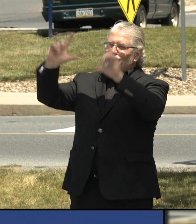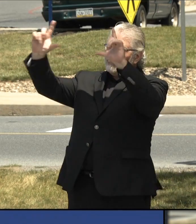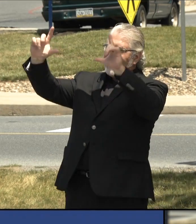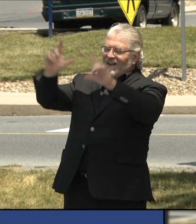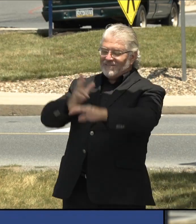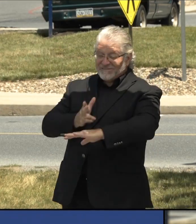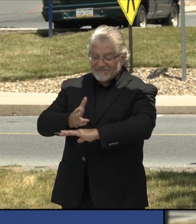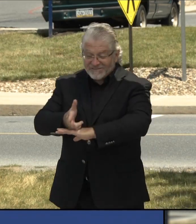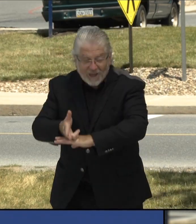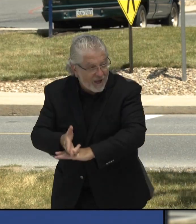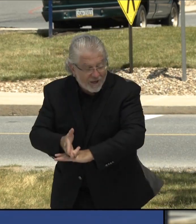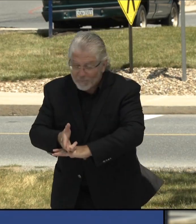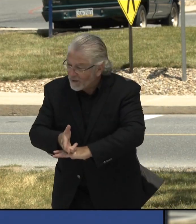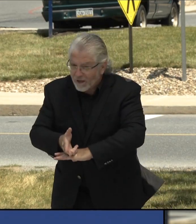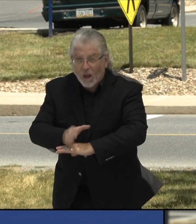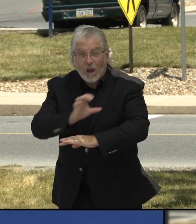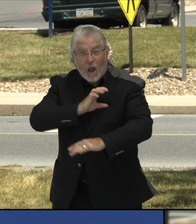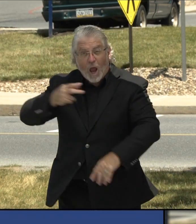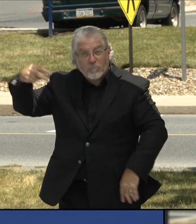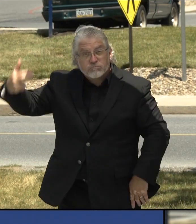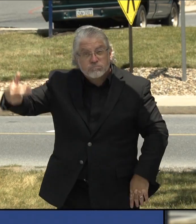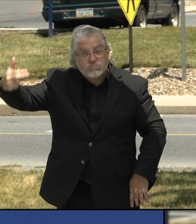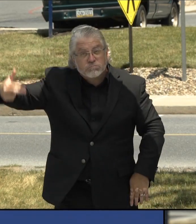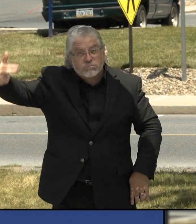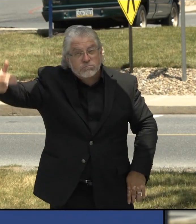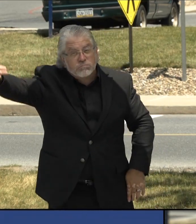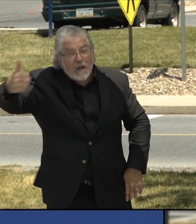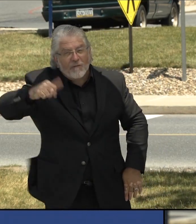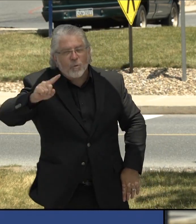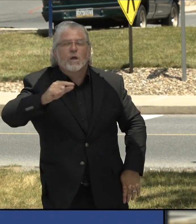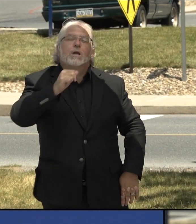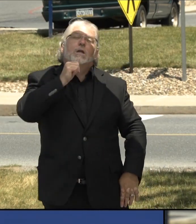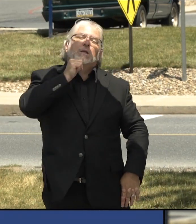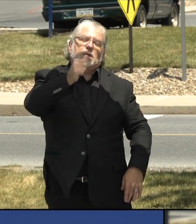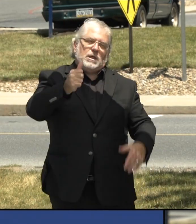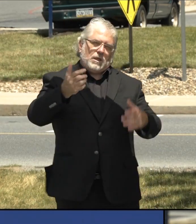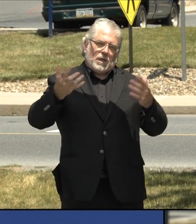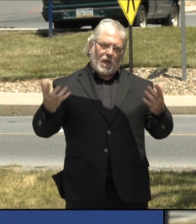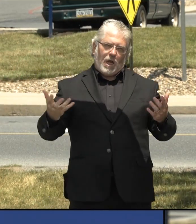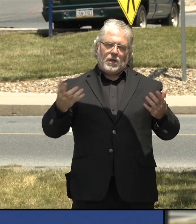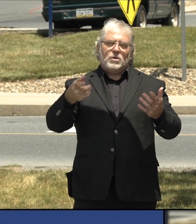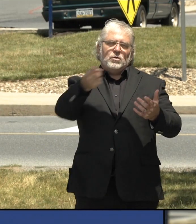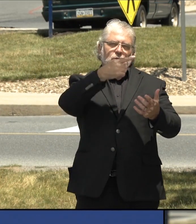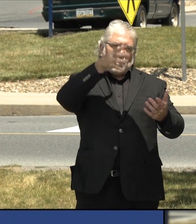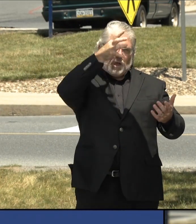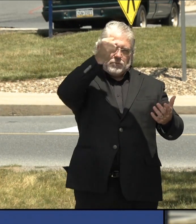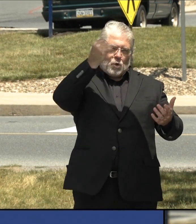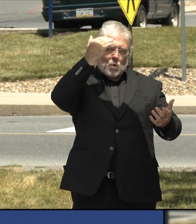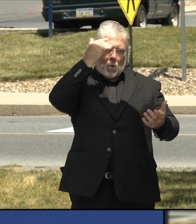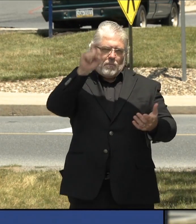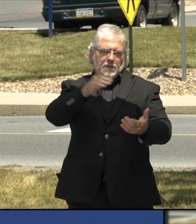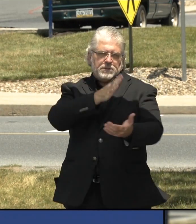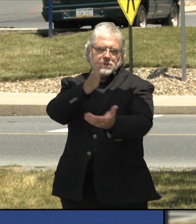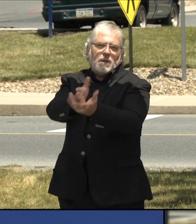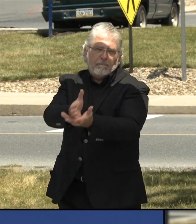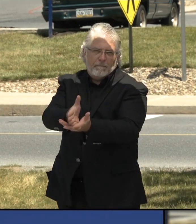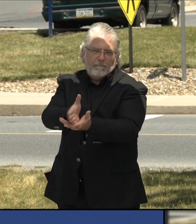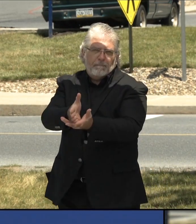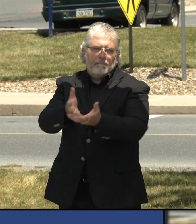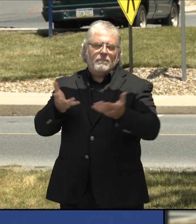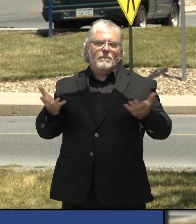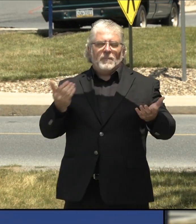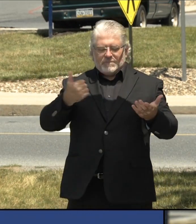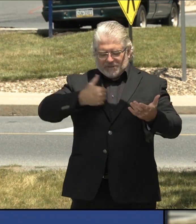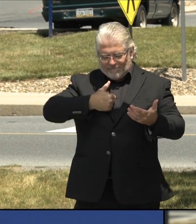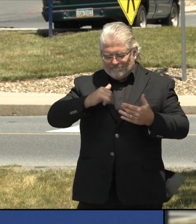stop at a stop sign? Yeah, most people do. Is there a police officer at that stop sign? Mostly not. They do it because it's their self-interest. And